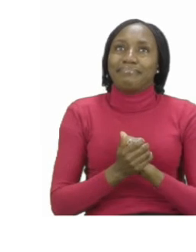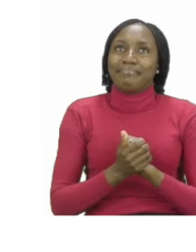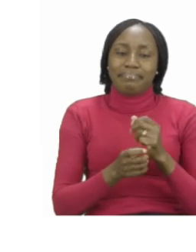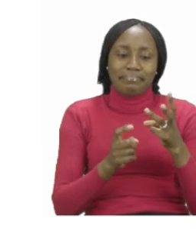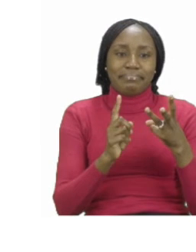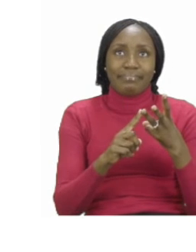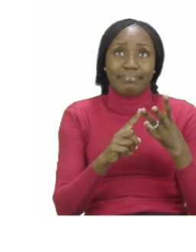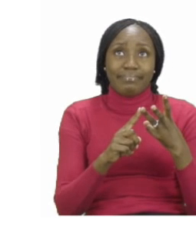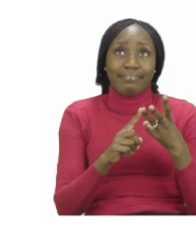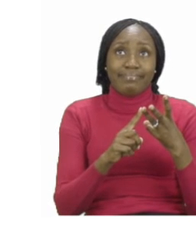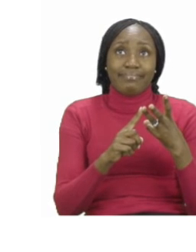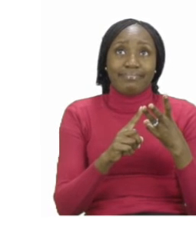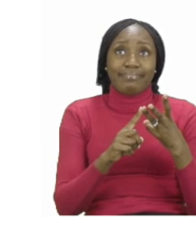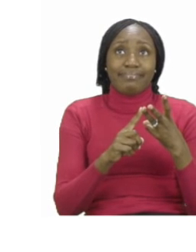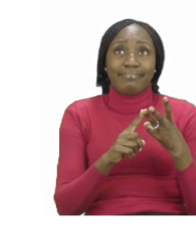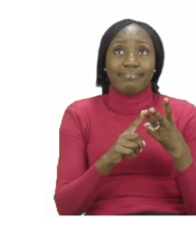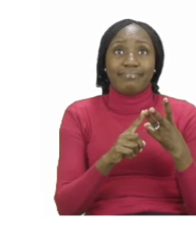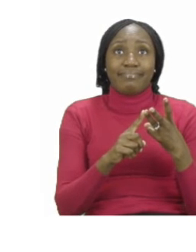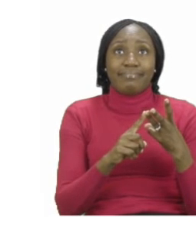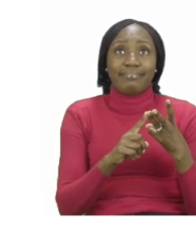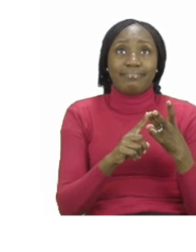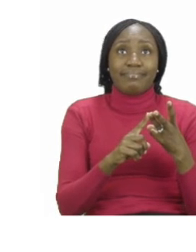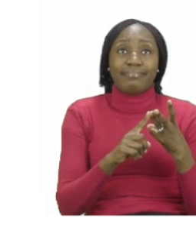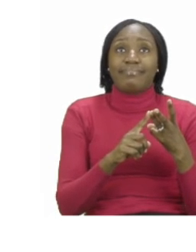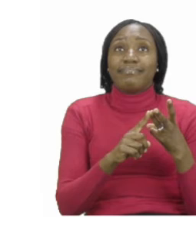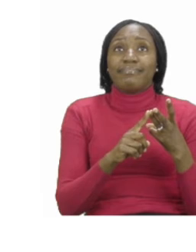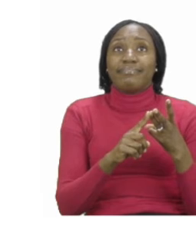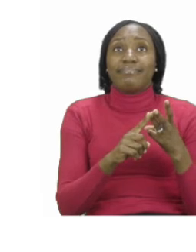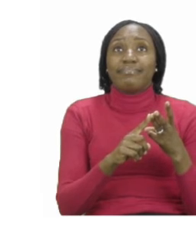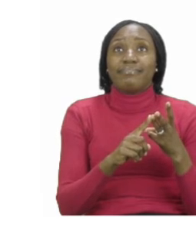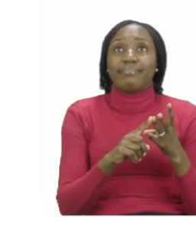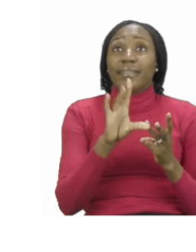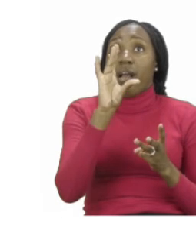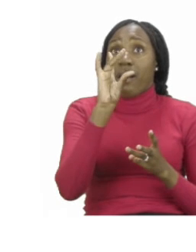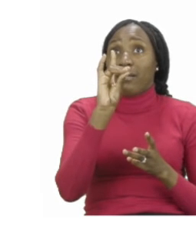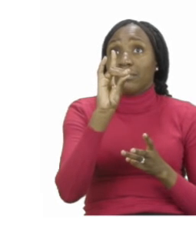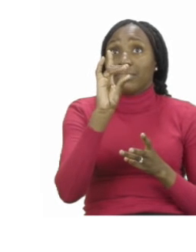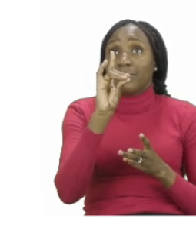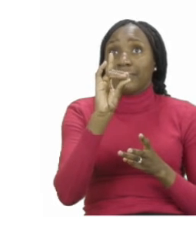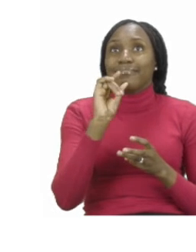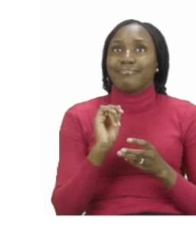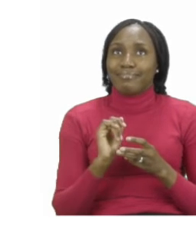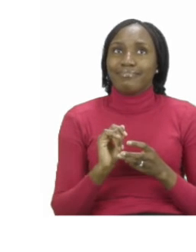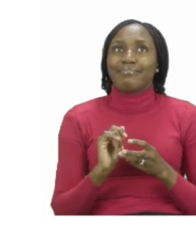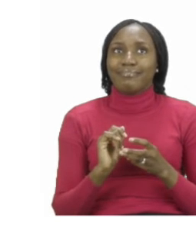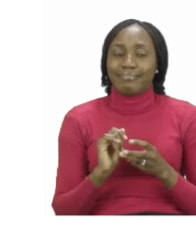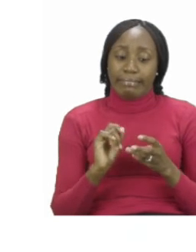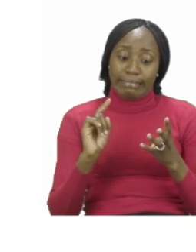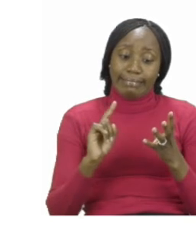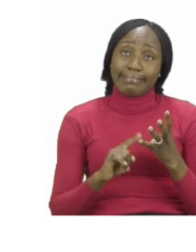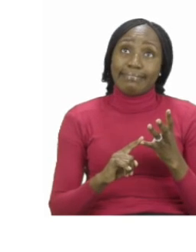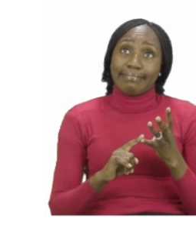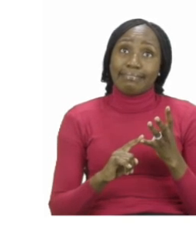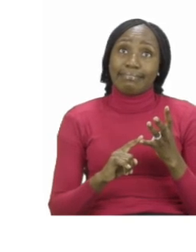And then the third picture is a picture of a dog. Then you